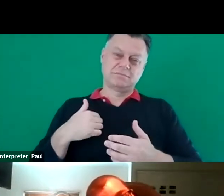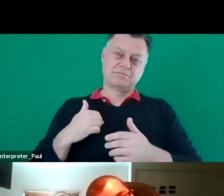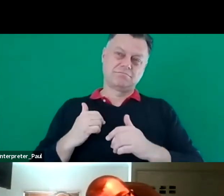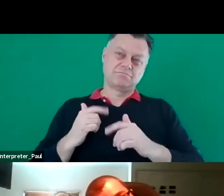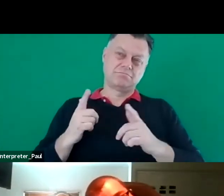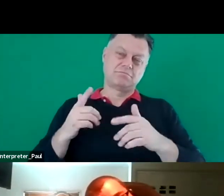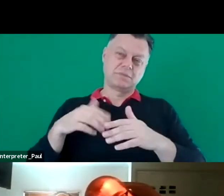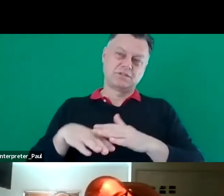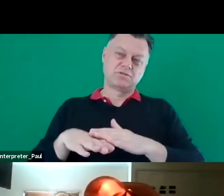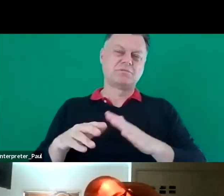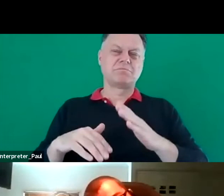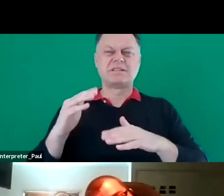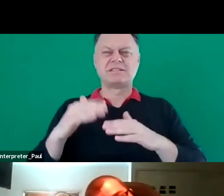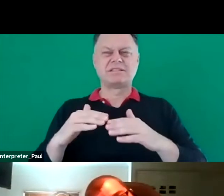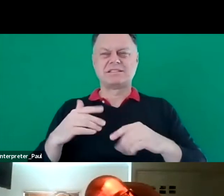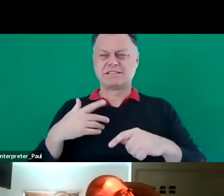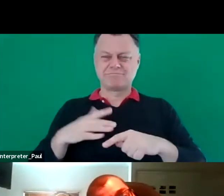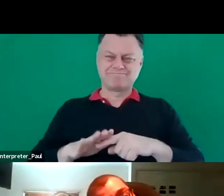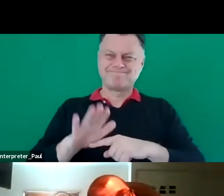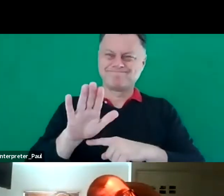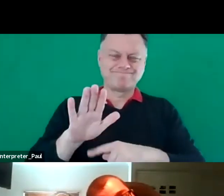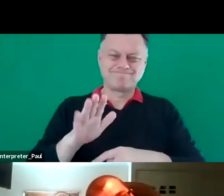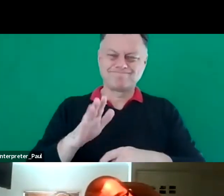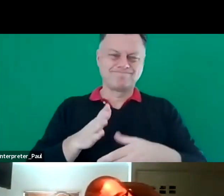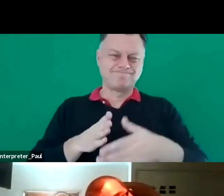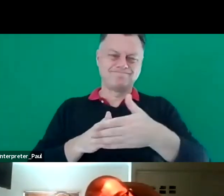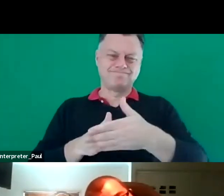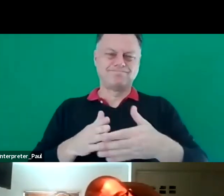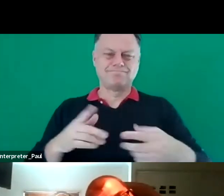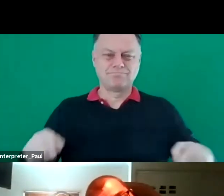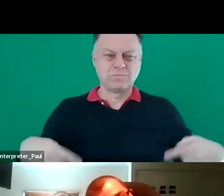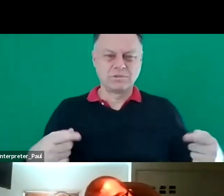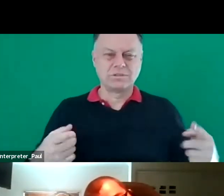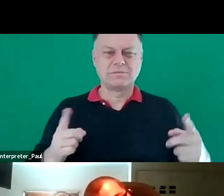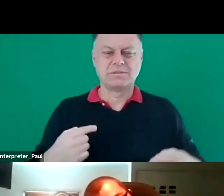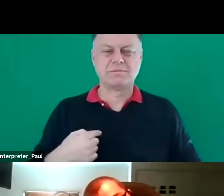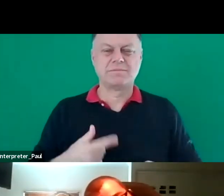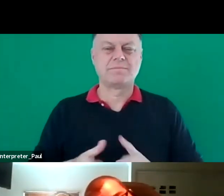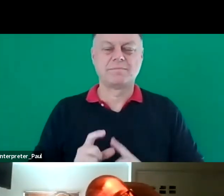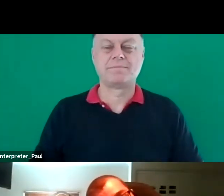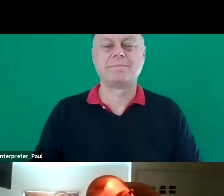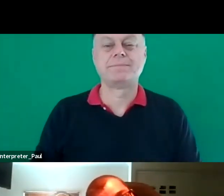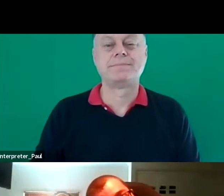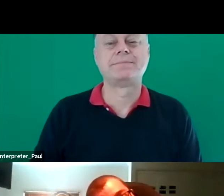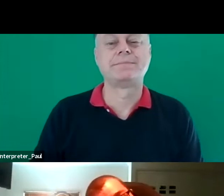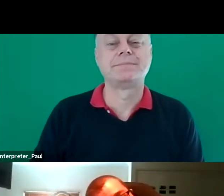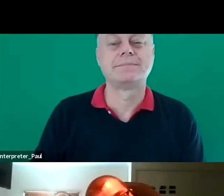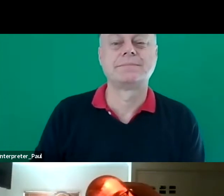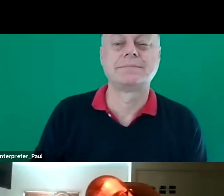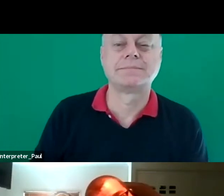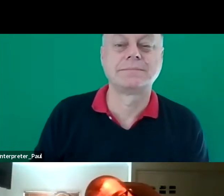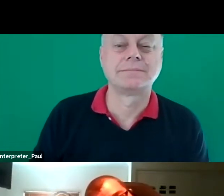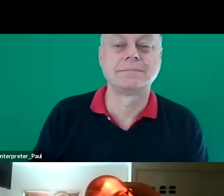buildings or rooms at times. It also has been difficult